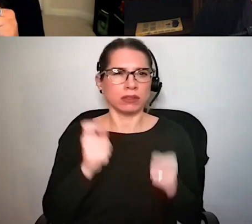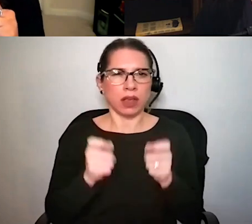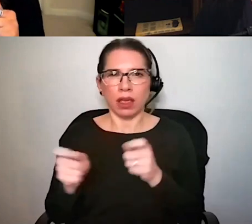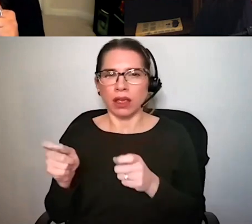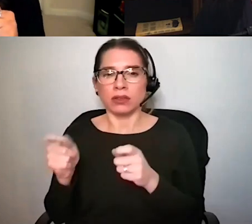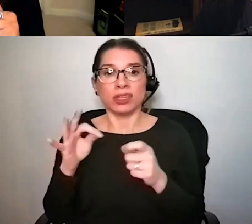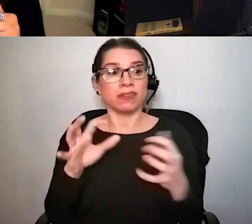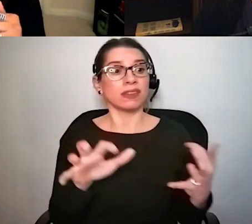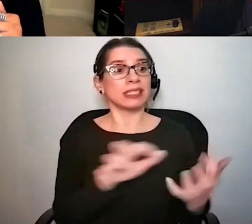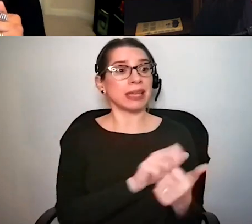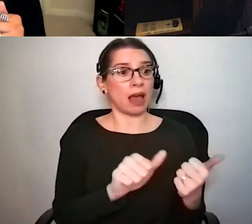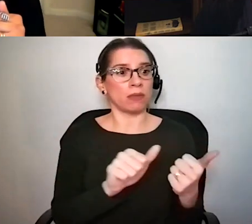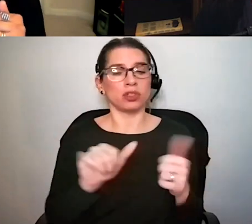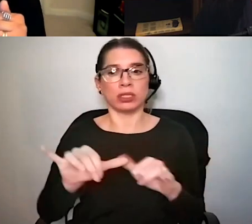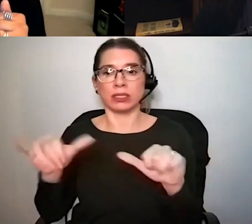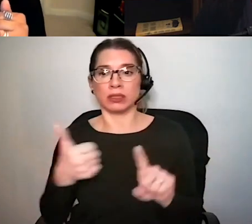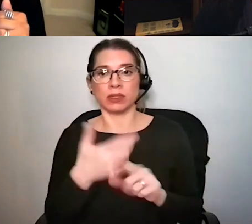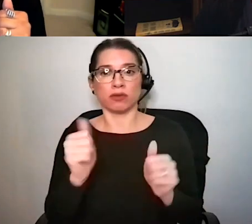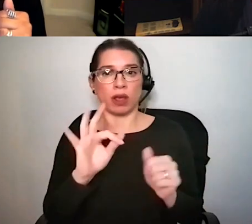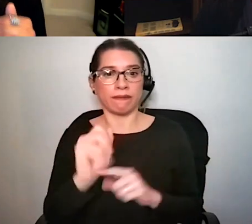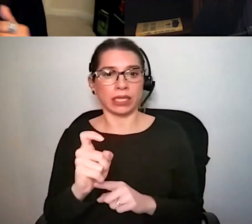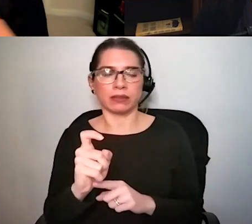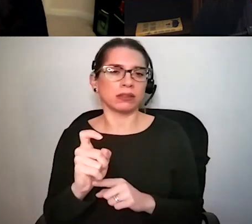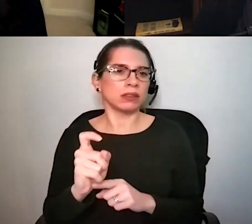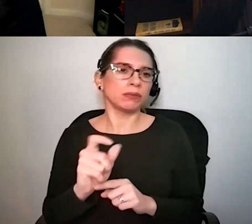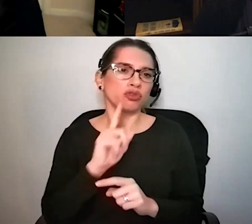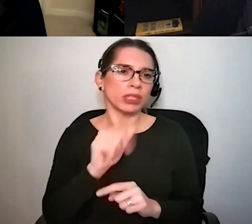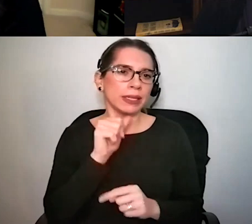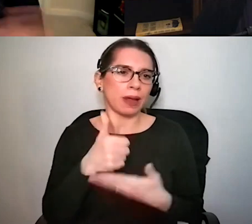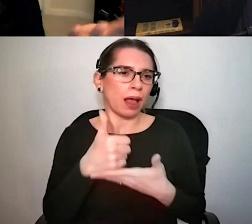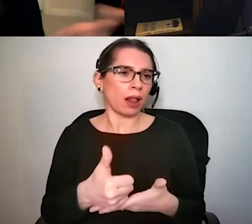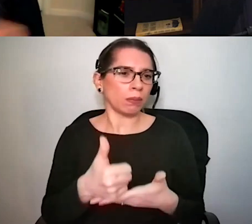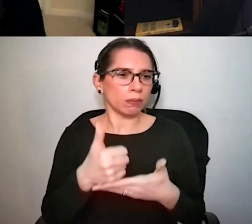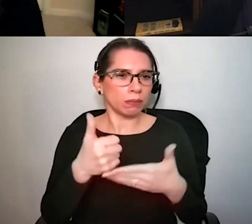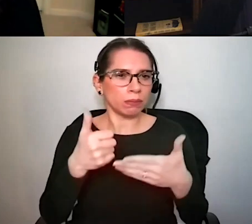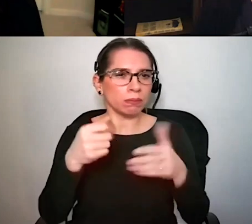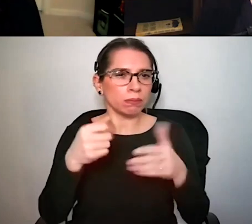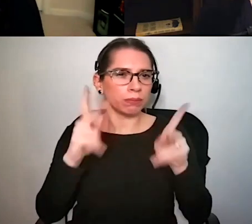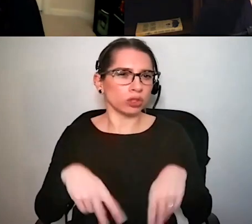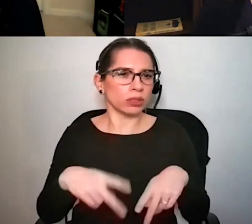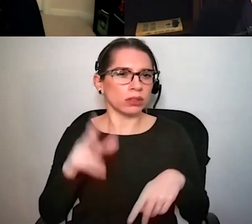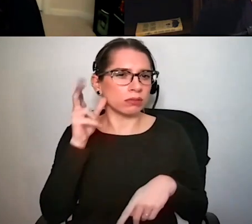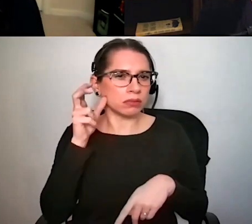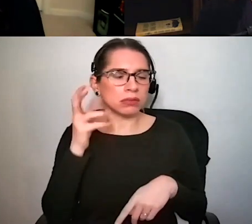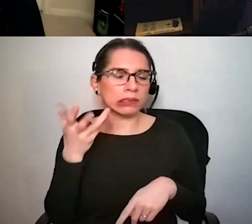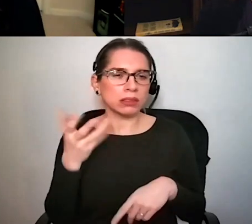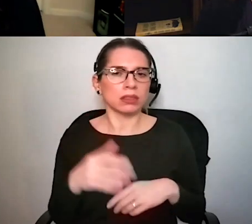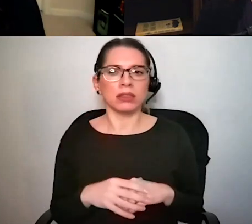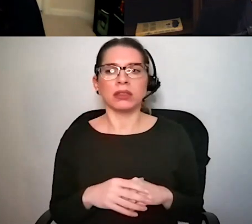and what it's doing is not actually doing anything useful for the organism so that's kind of one one